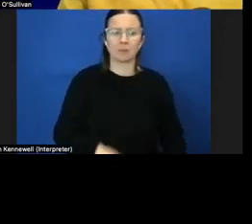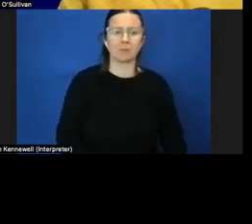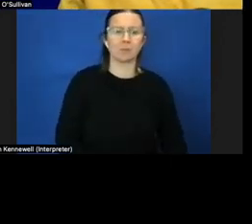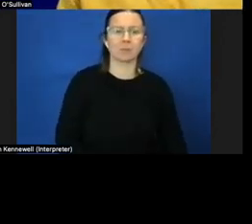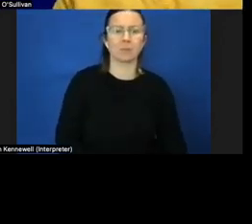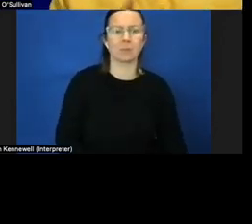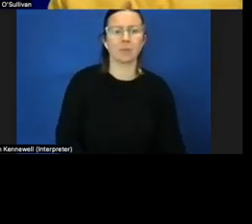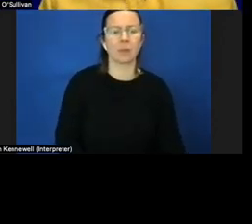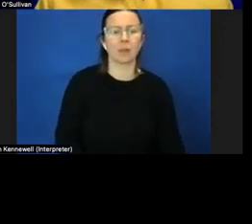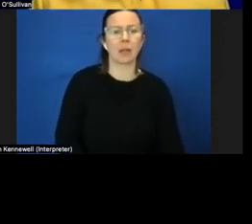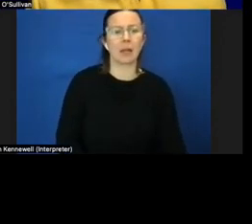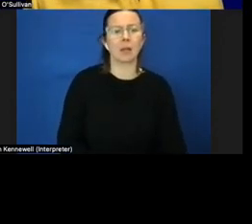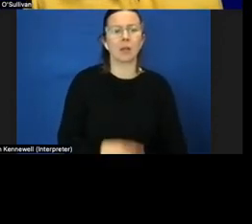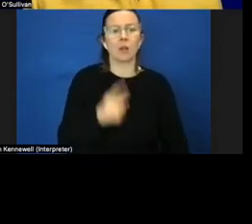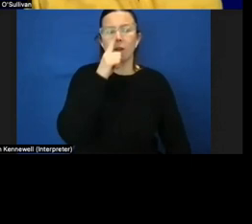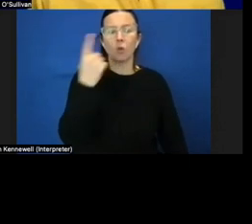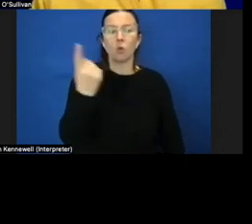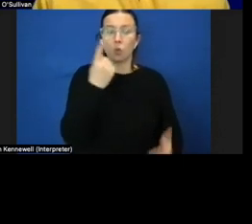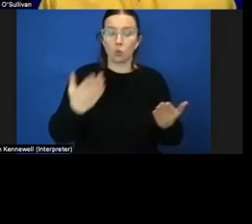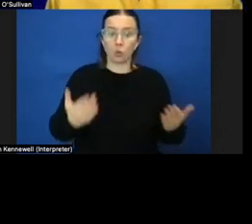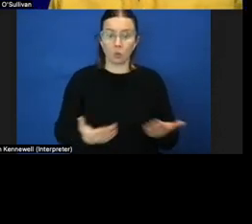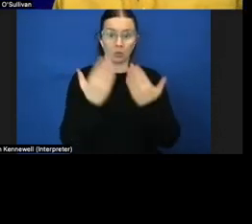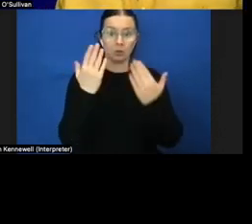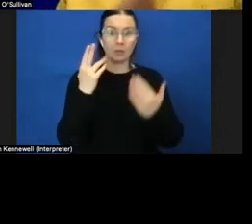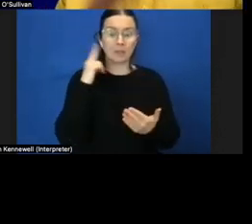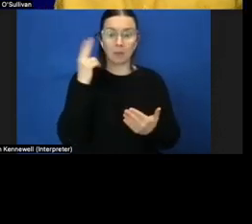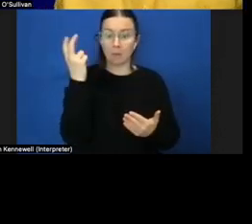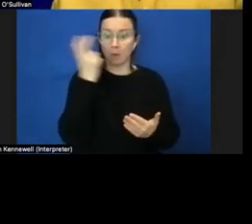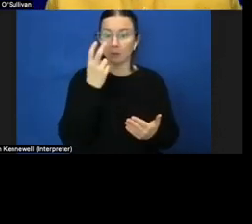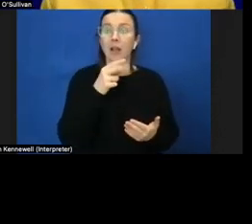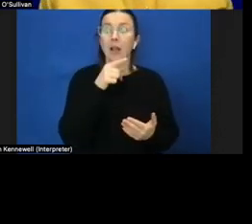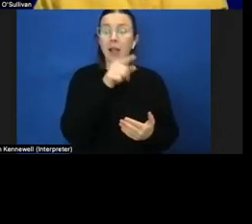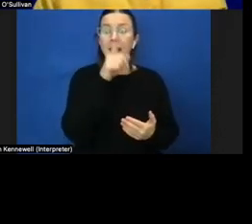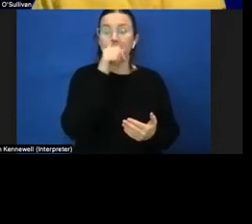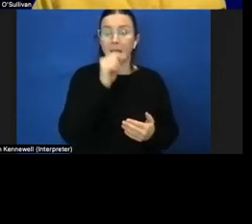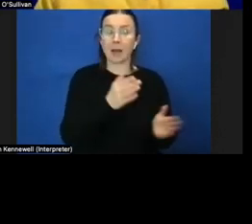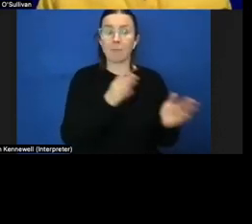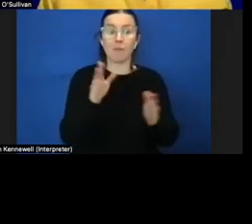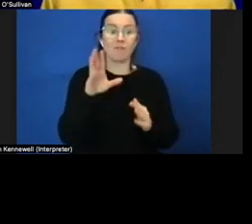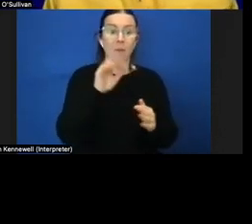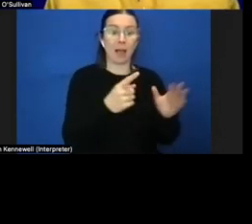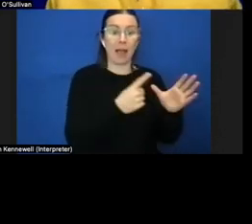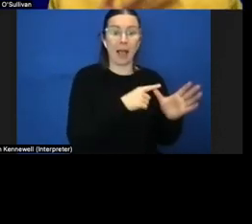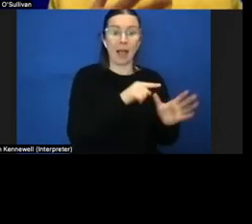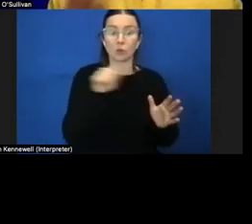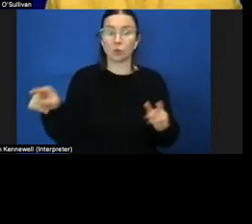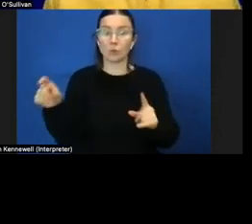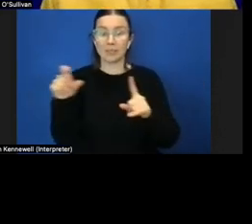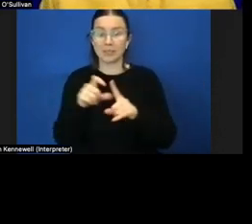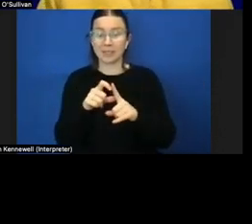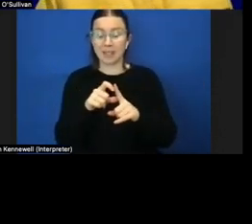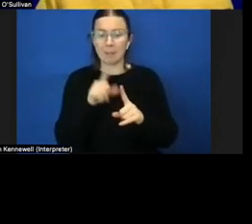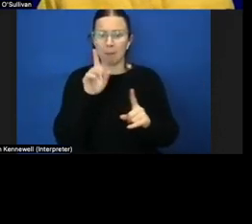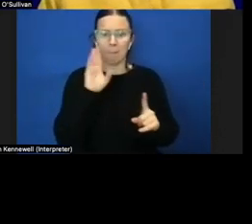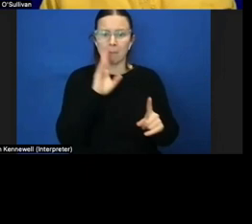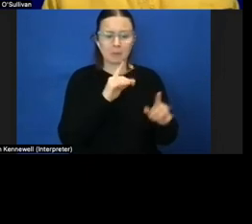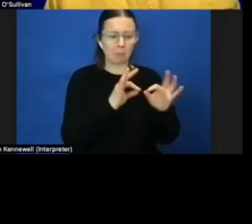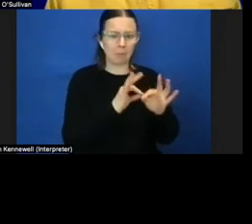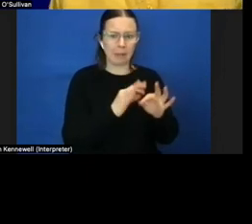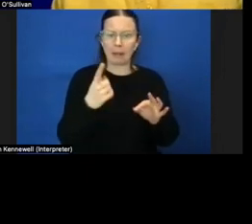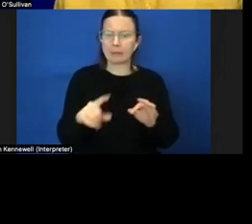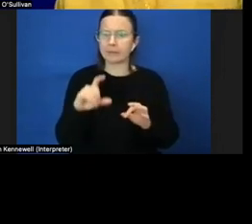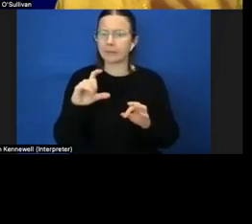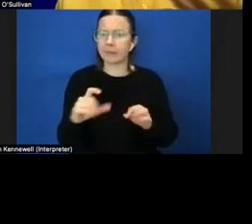folks who are congenitally deafblind can often be moved from a to d without having access to b and c um